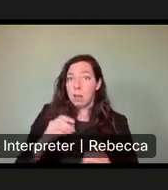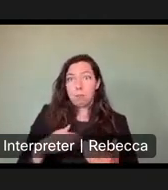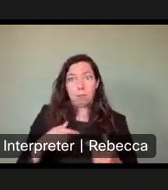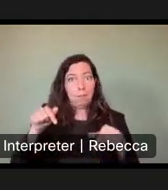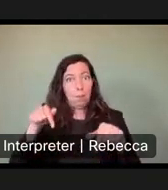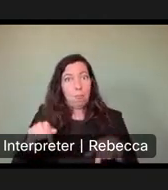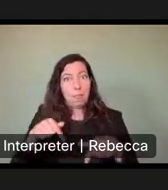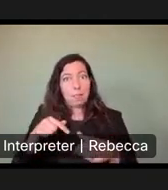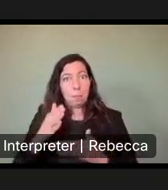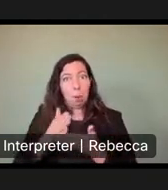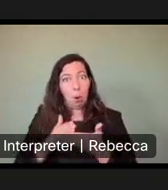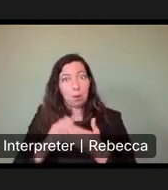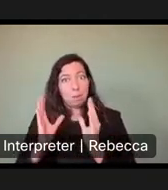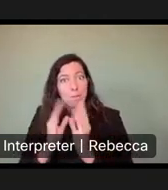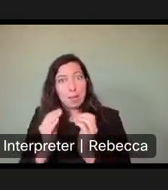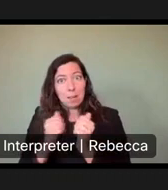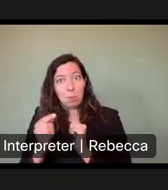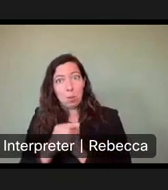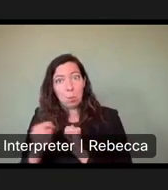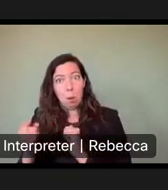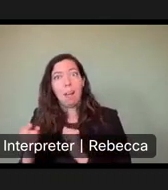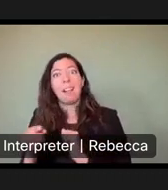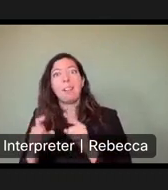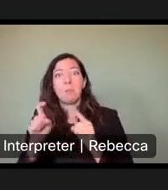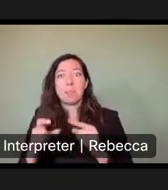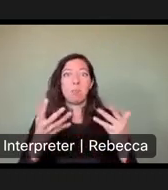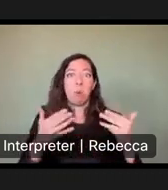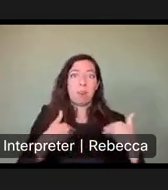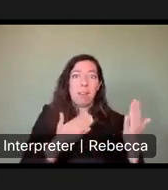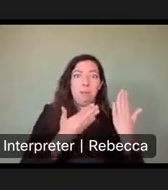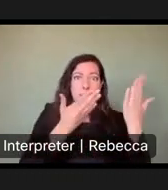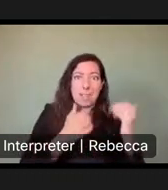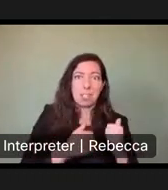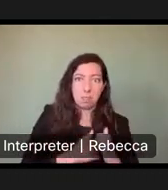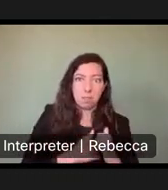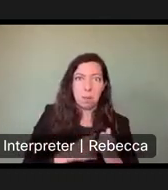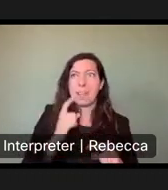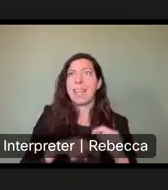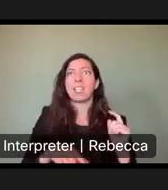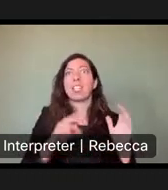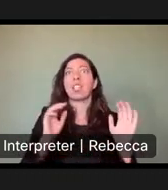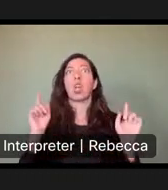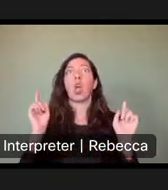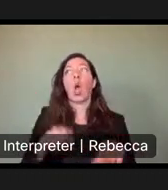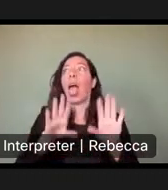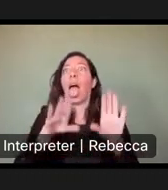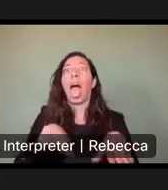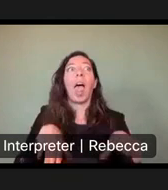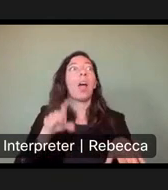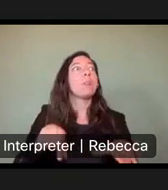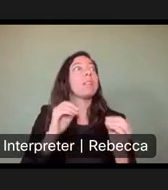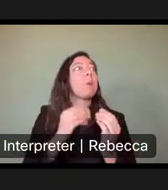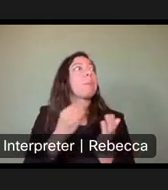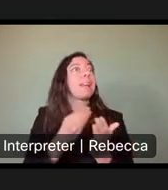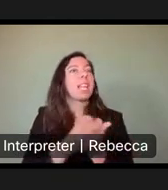Um, I don't think it'd be very professional of us to come out and not have a recommendation just to come out and say, we need more fees. I don't think you would take us